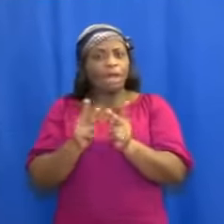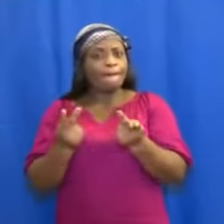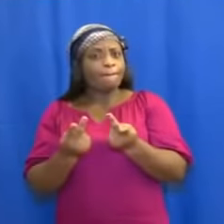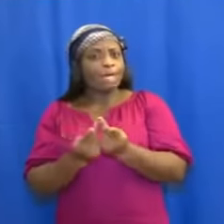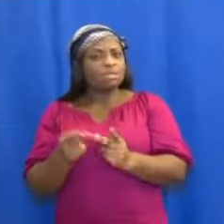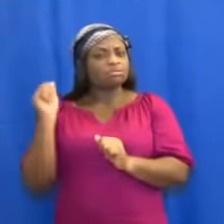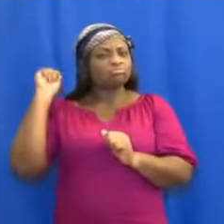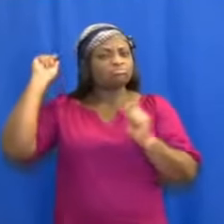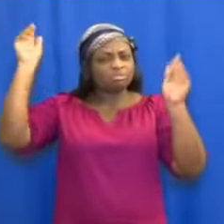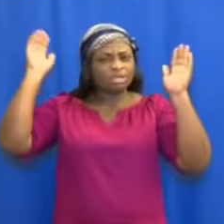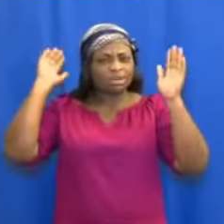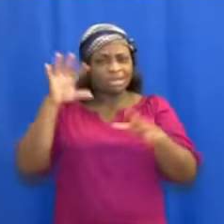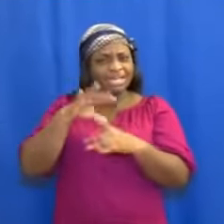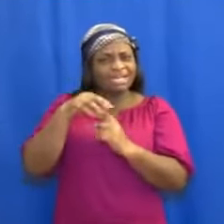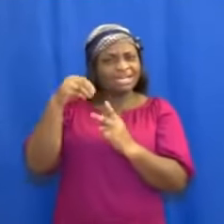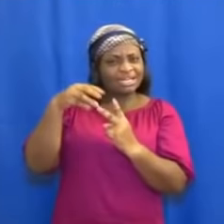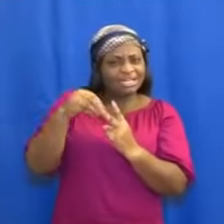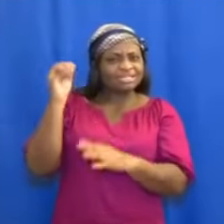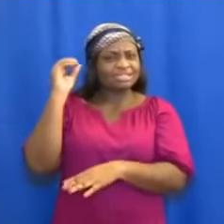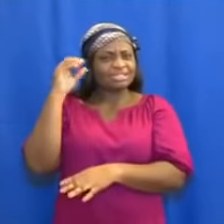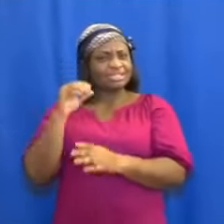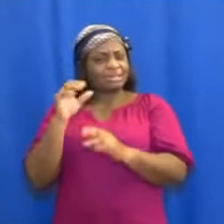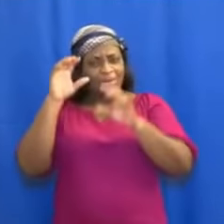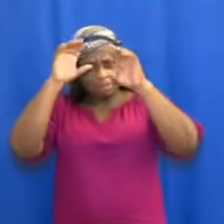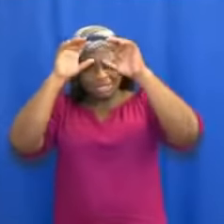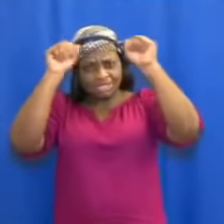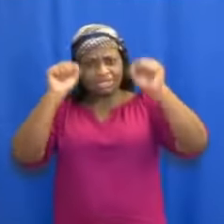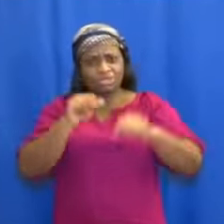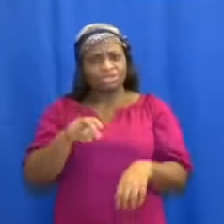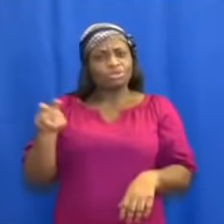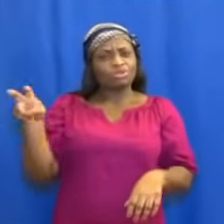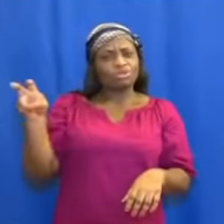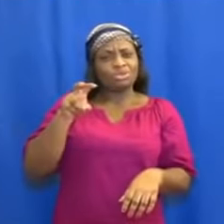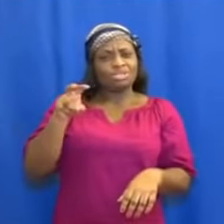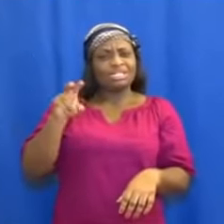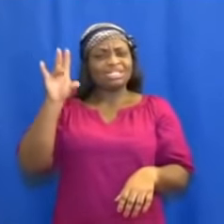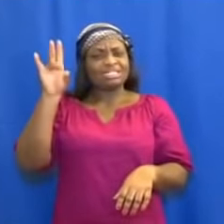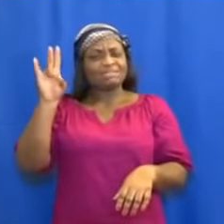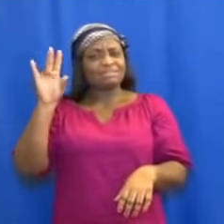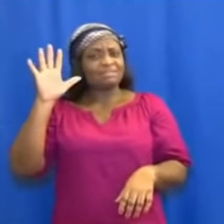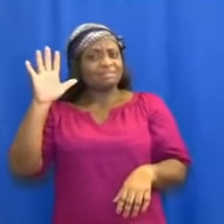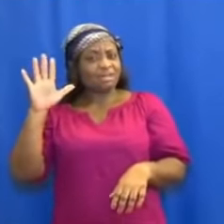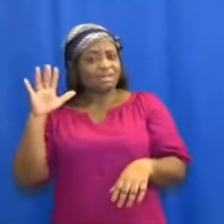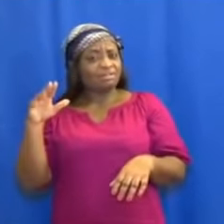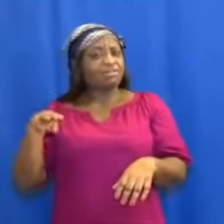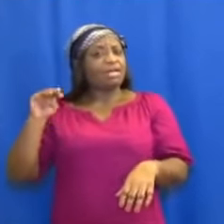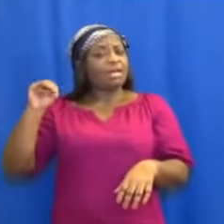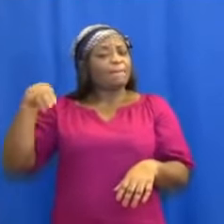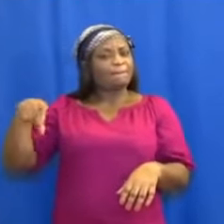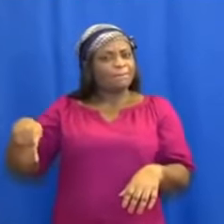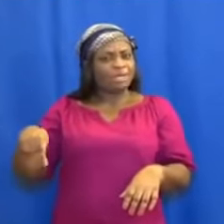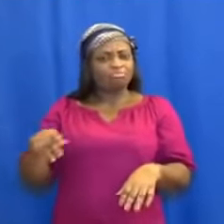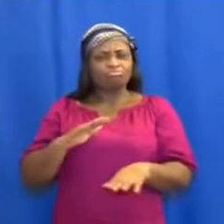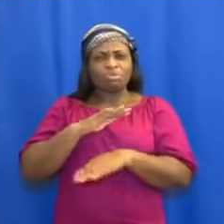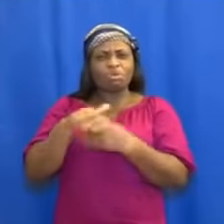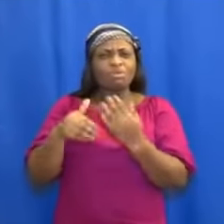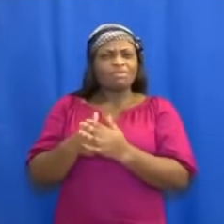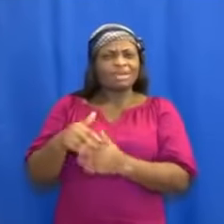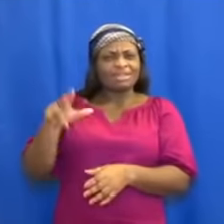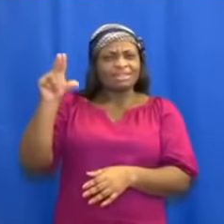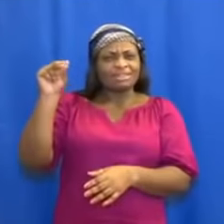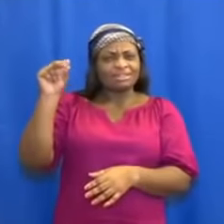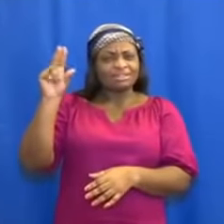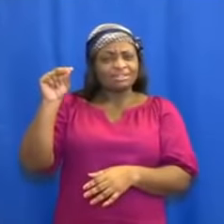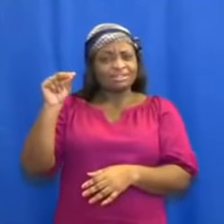and elected the President and 275 Members of Parliament by over 13 million